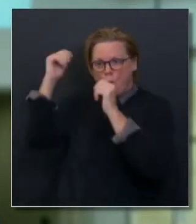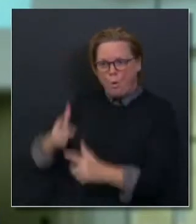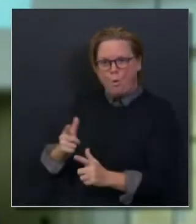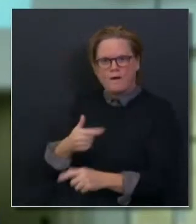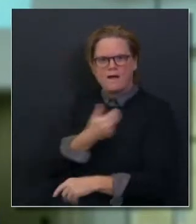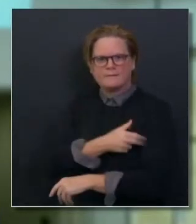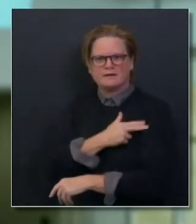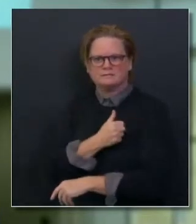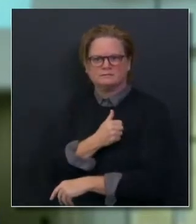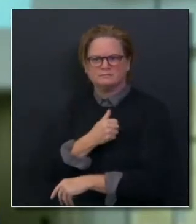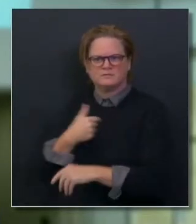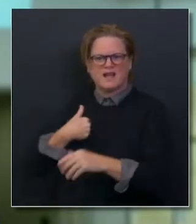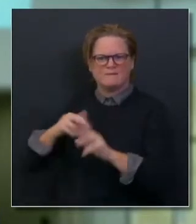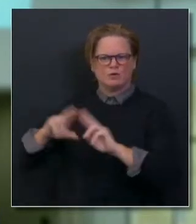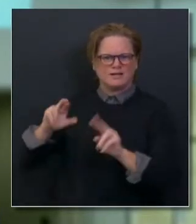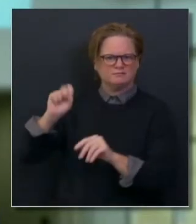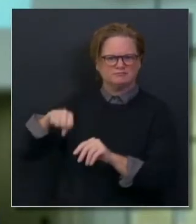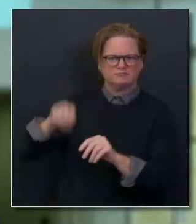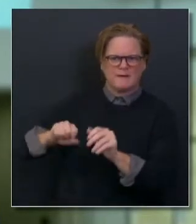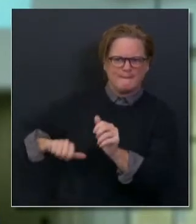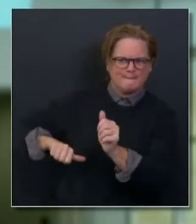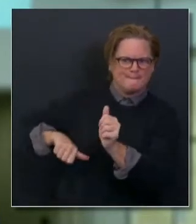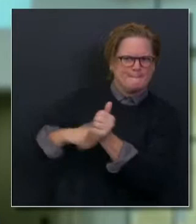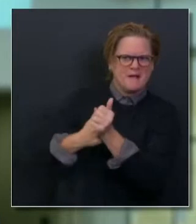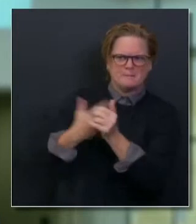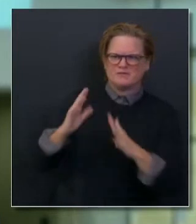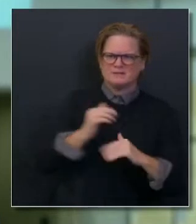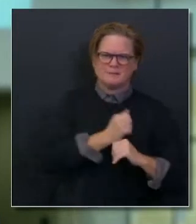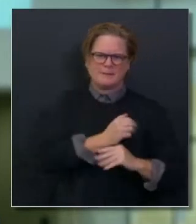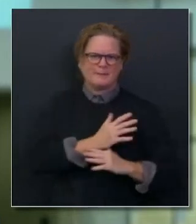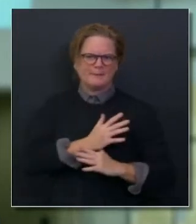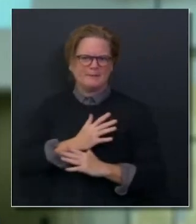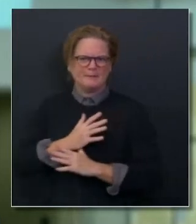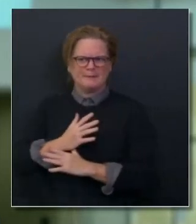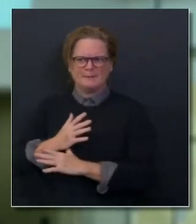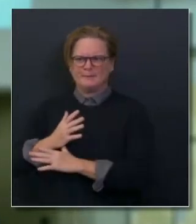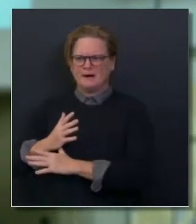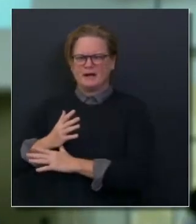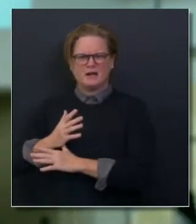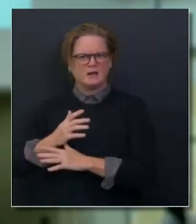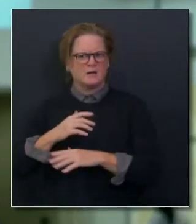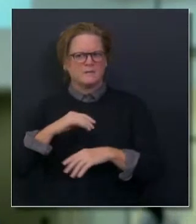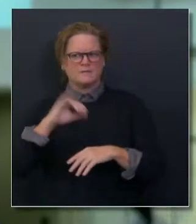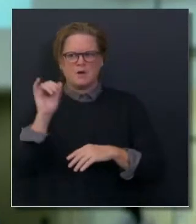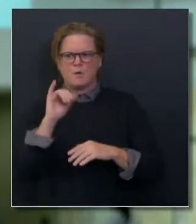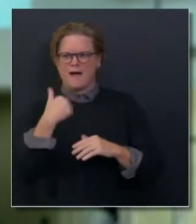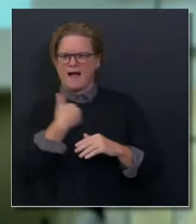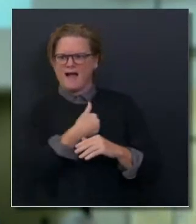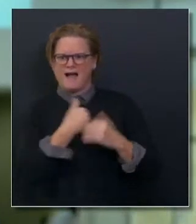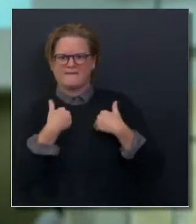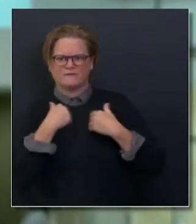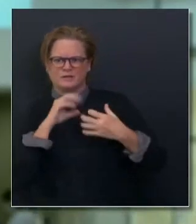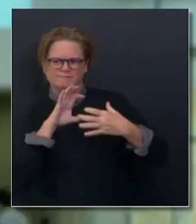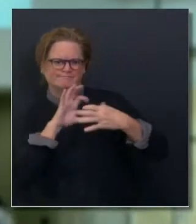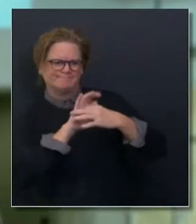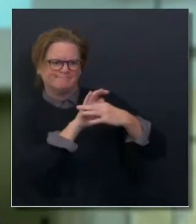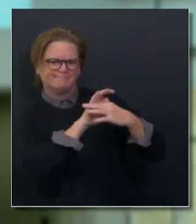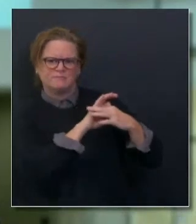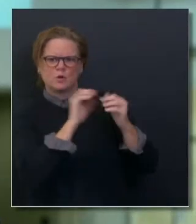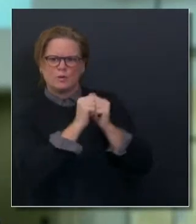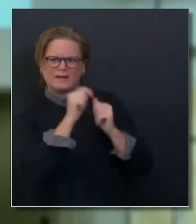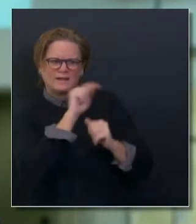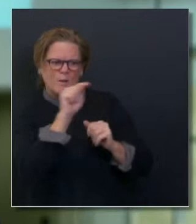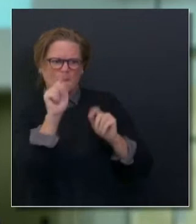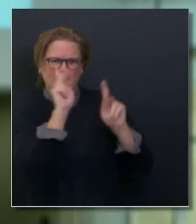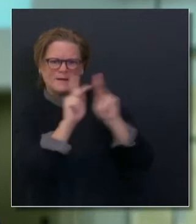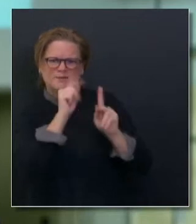partnership with our local counties, our EMS agencies across the state, the state itself, all that